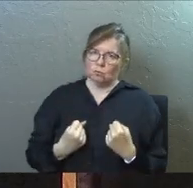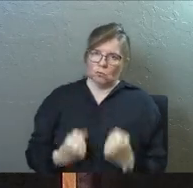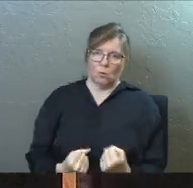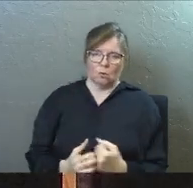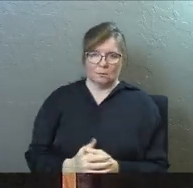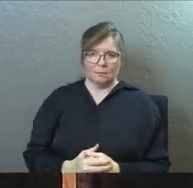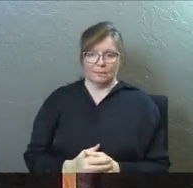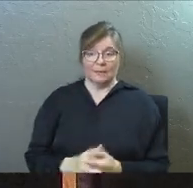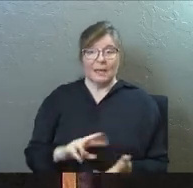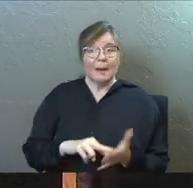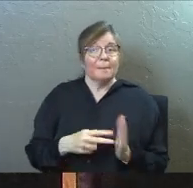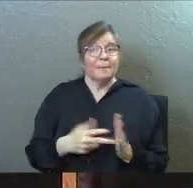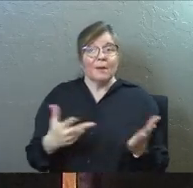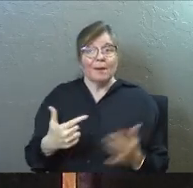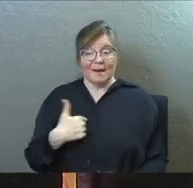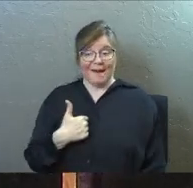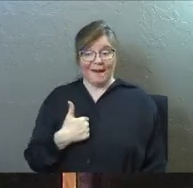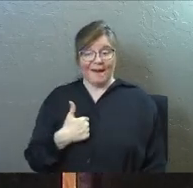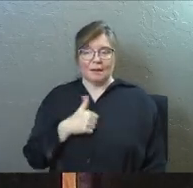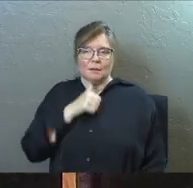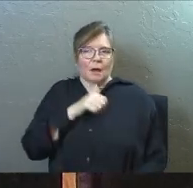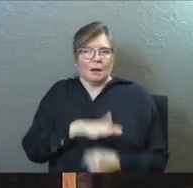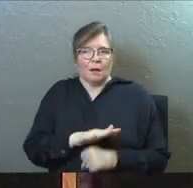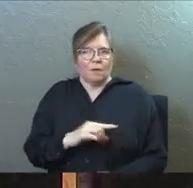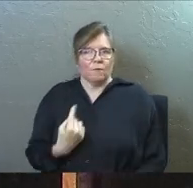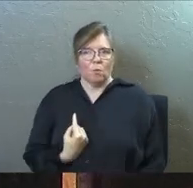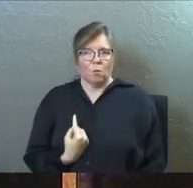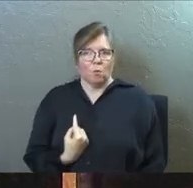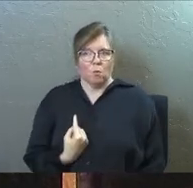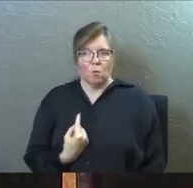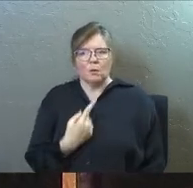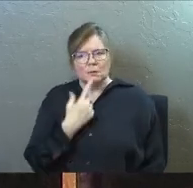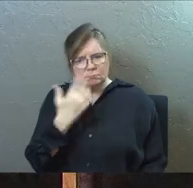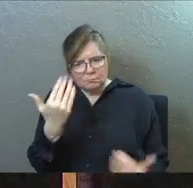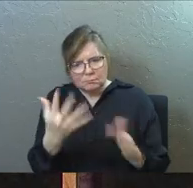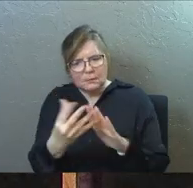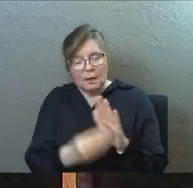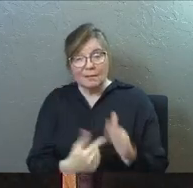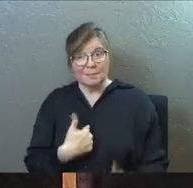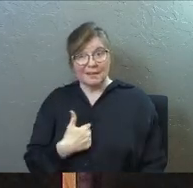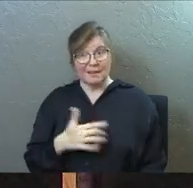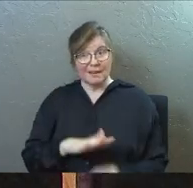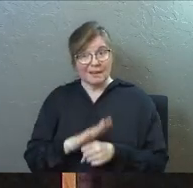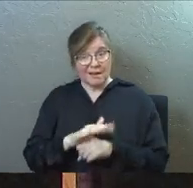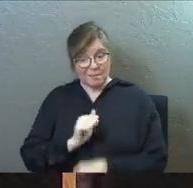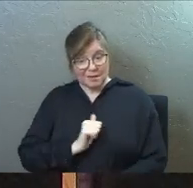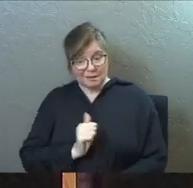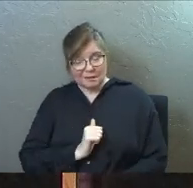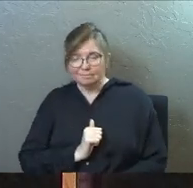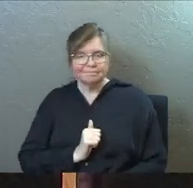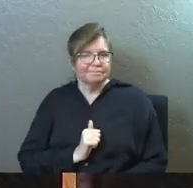I am not enough on my own, could you say that out loud? I am not enough on my own,